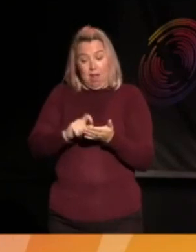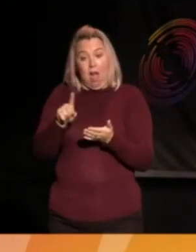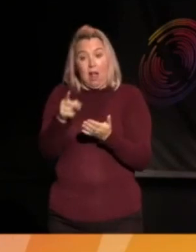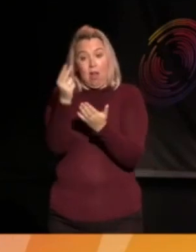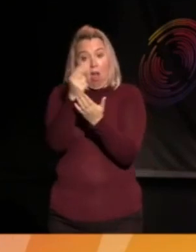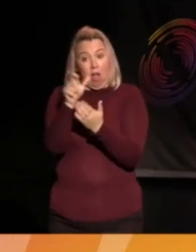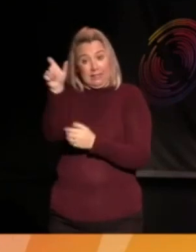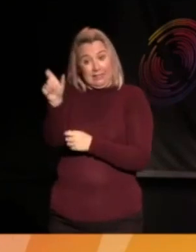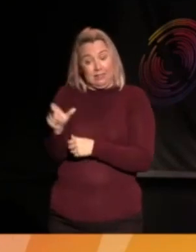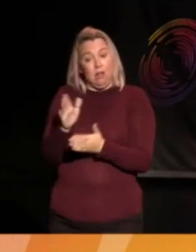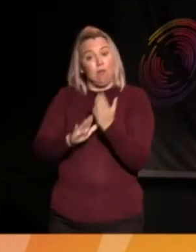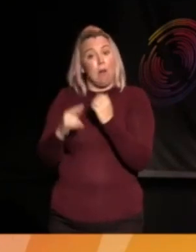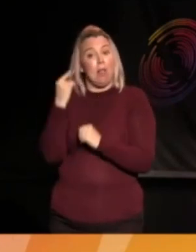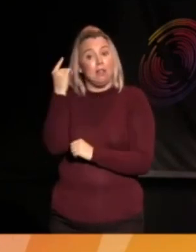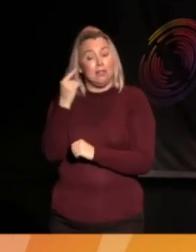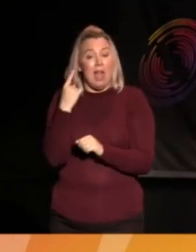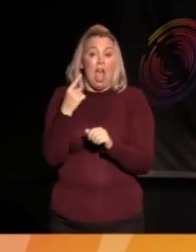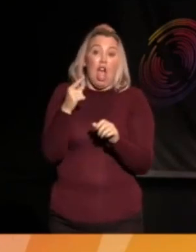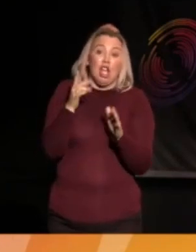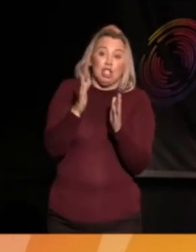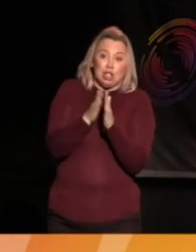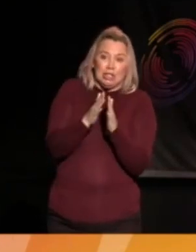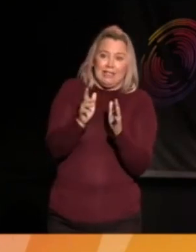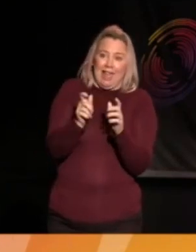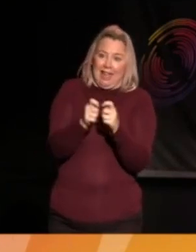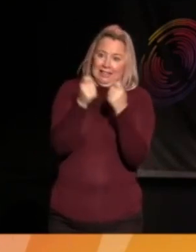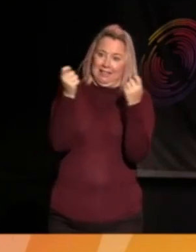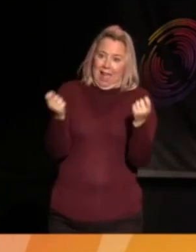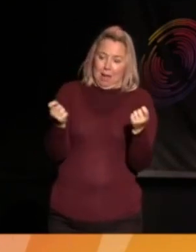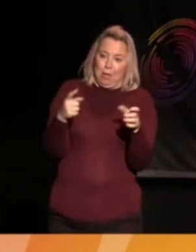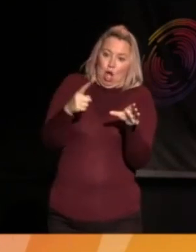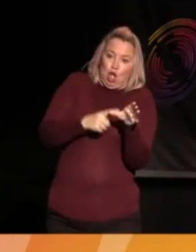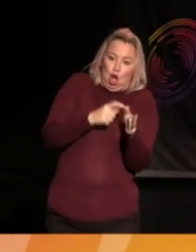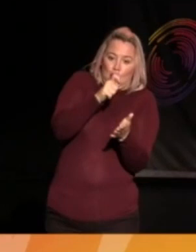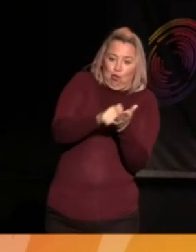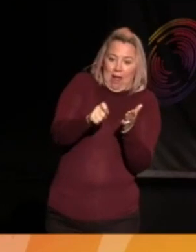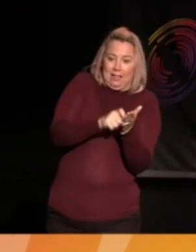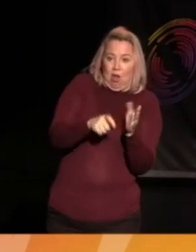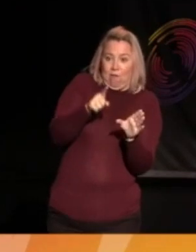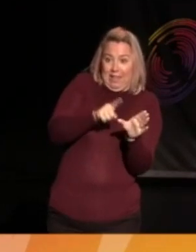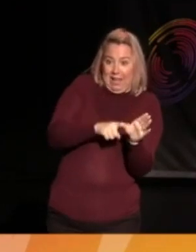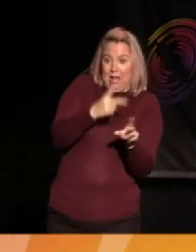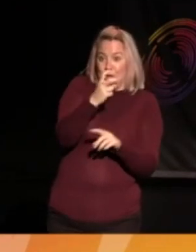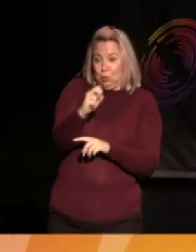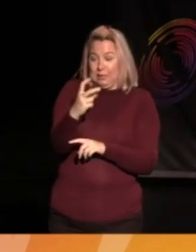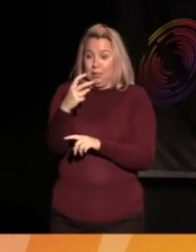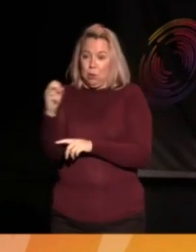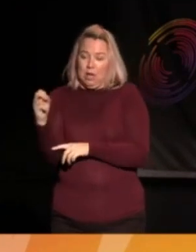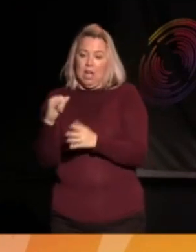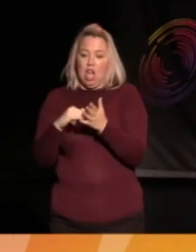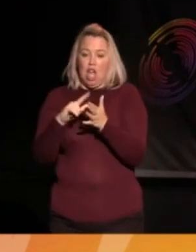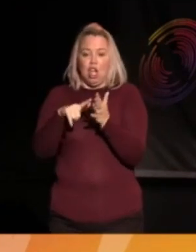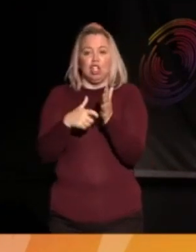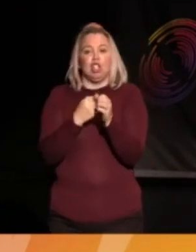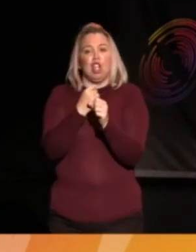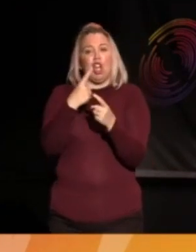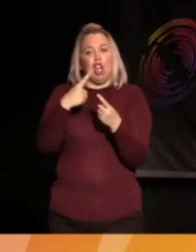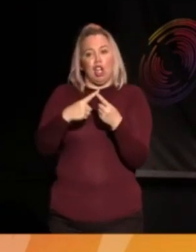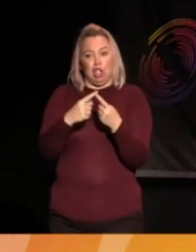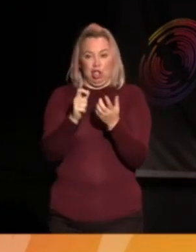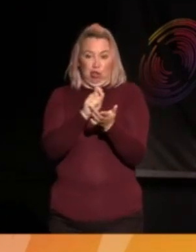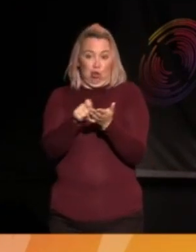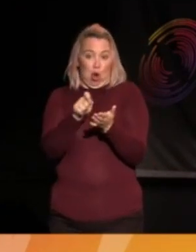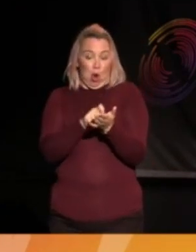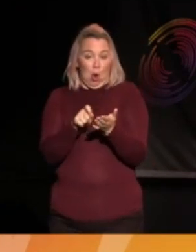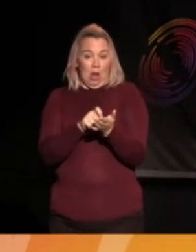They were named Sunday Times Young Writer of the Year in 2020. And as well as writing Surge, a collection of poems based on the archives